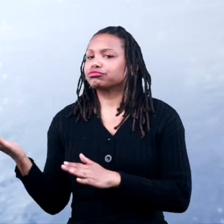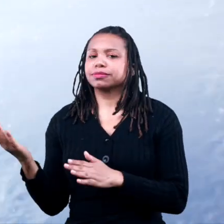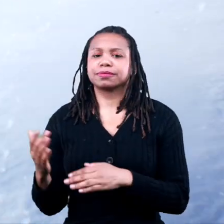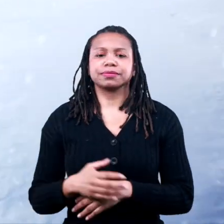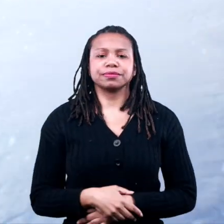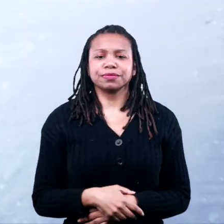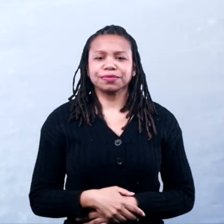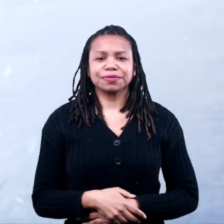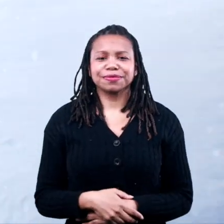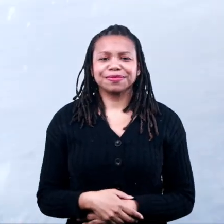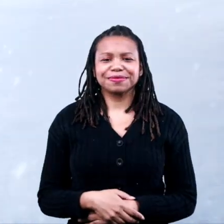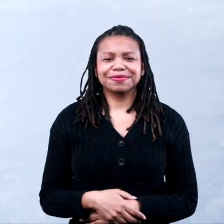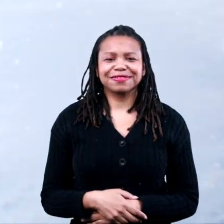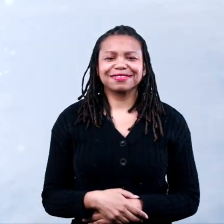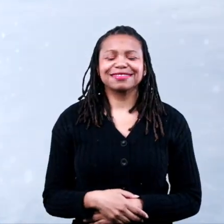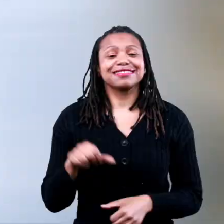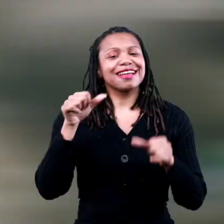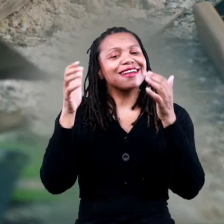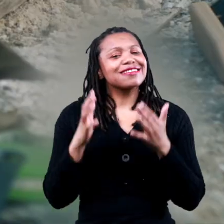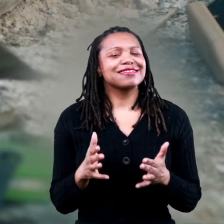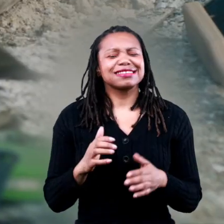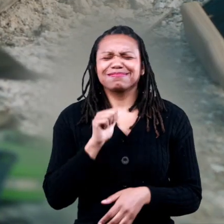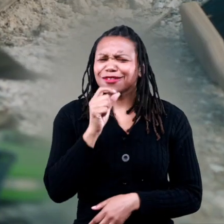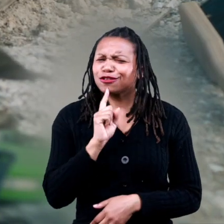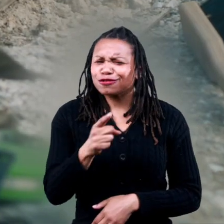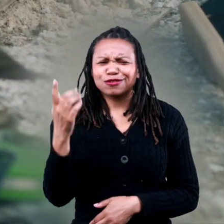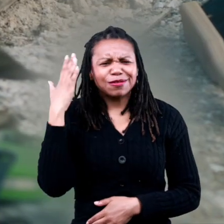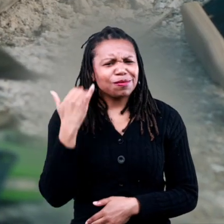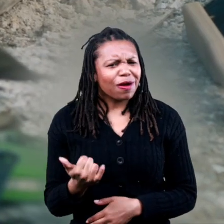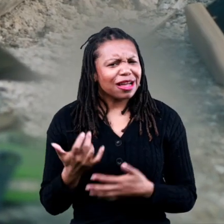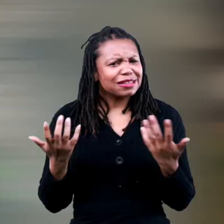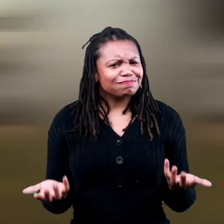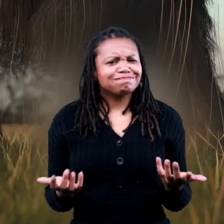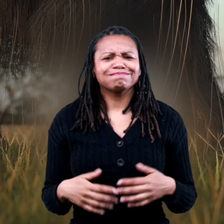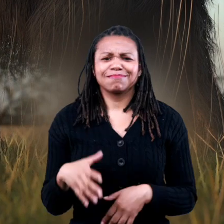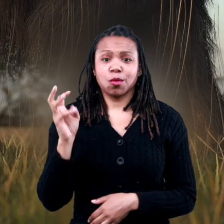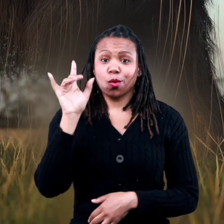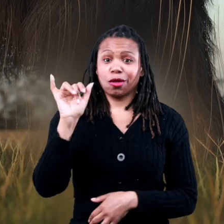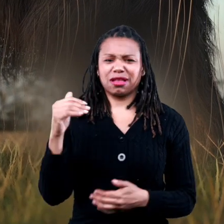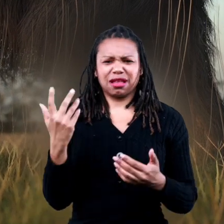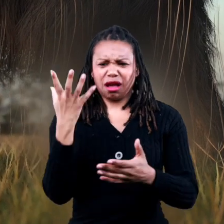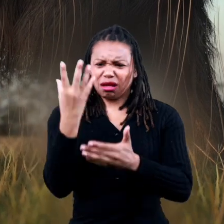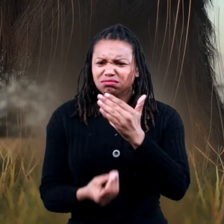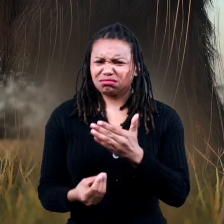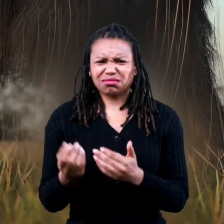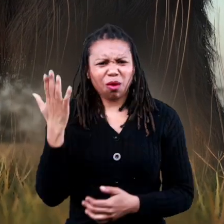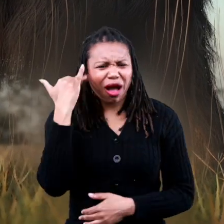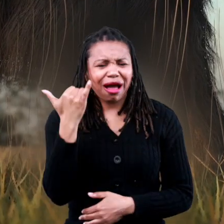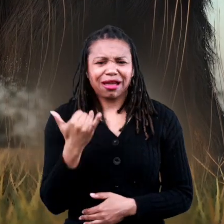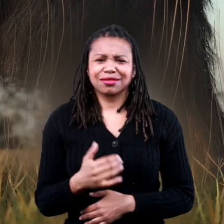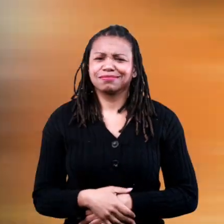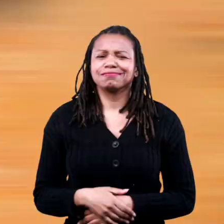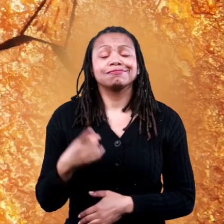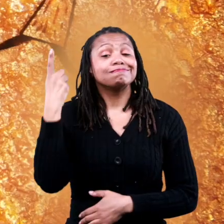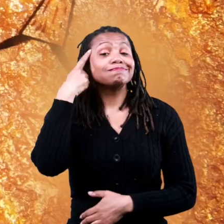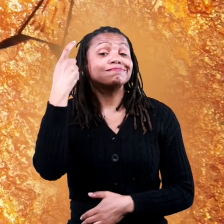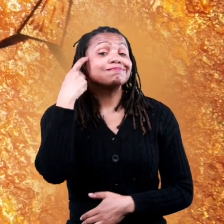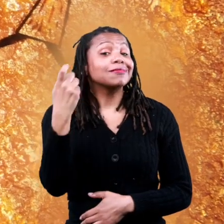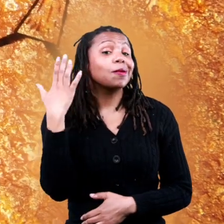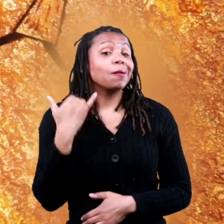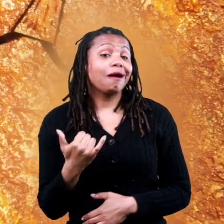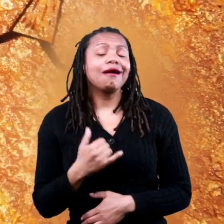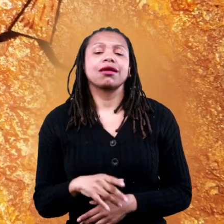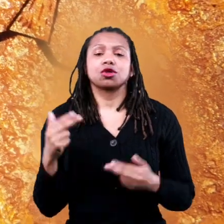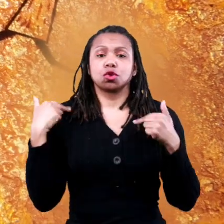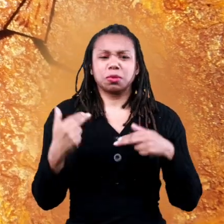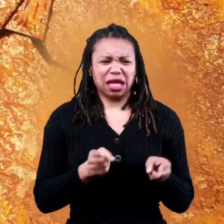10 years old scientists are not quite sure why woolly mammoths became extinct but most